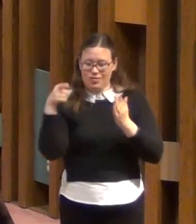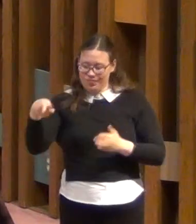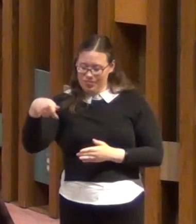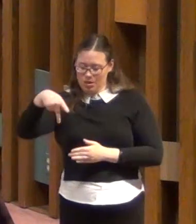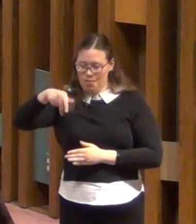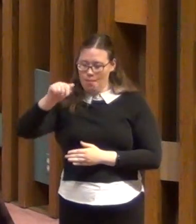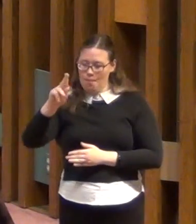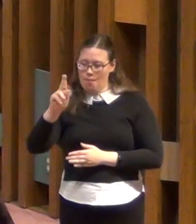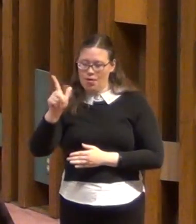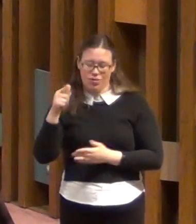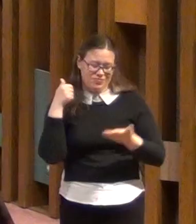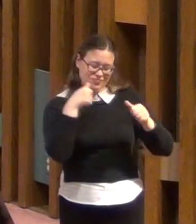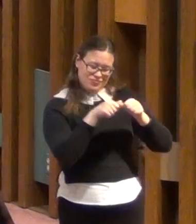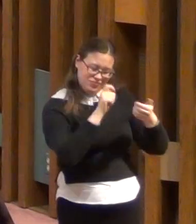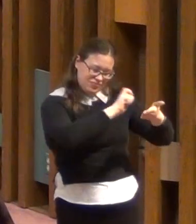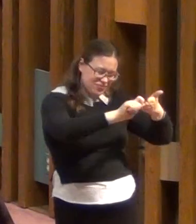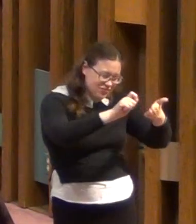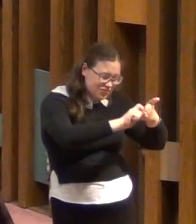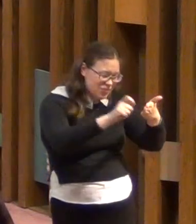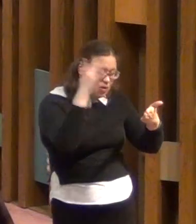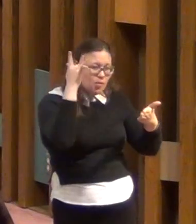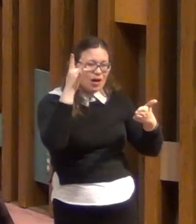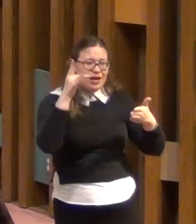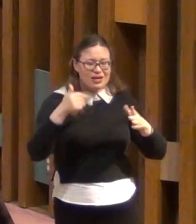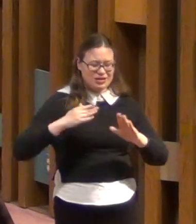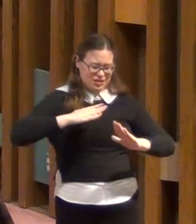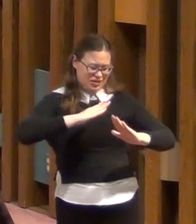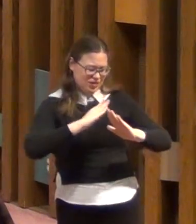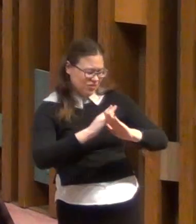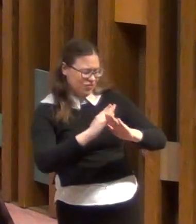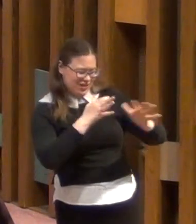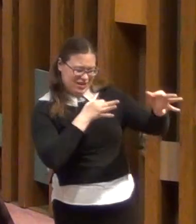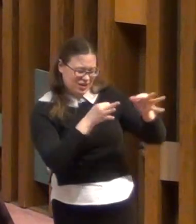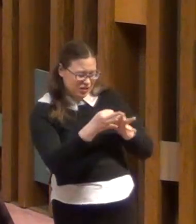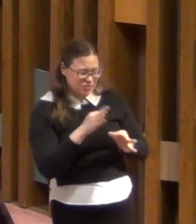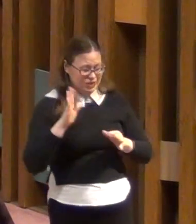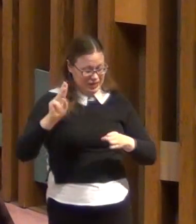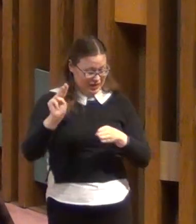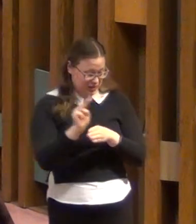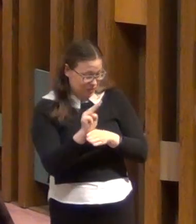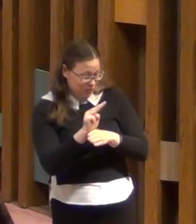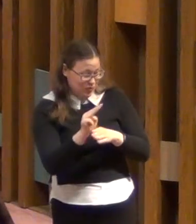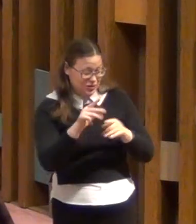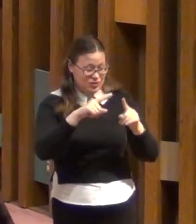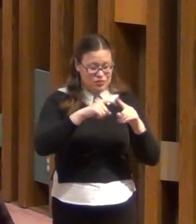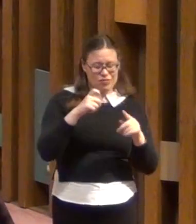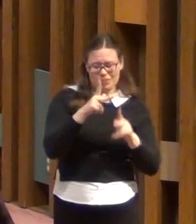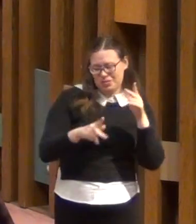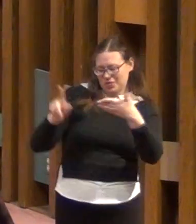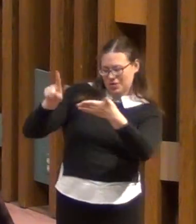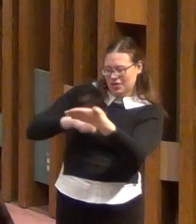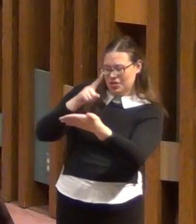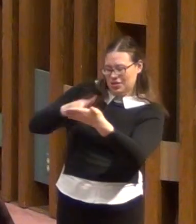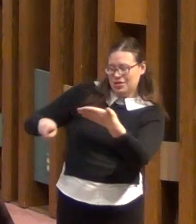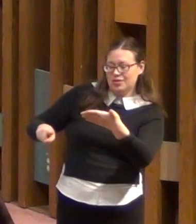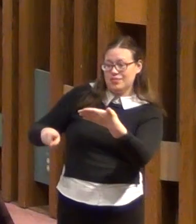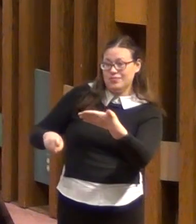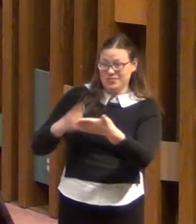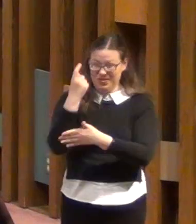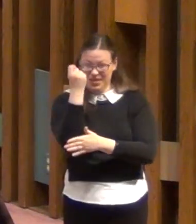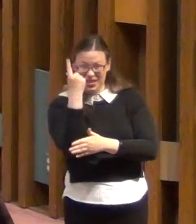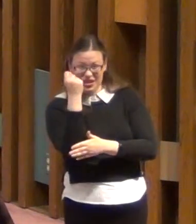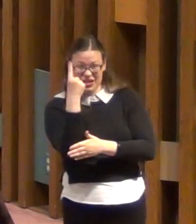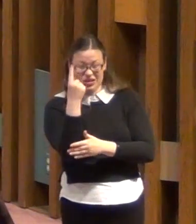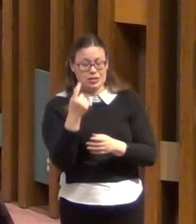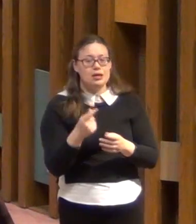was to defend his ministry from critics within the church. You see,